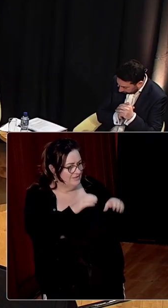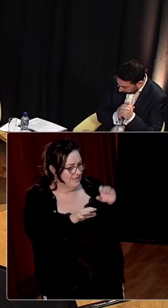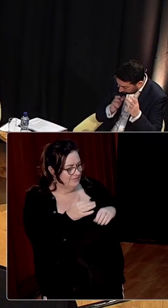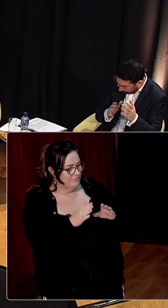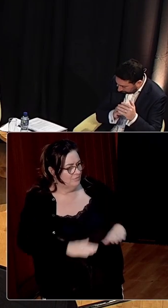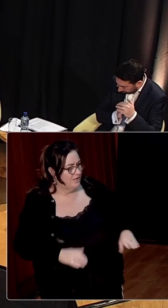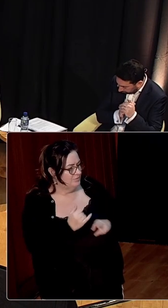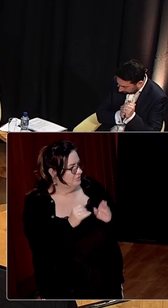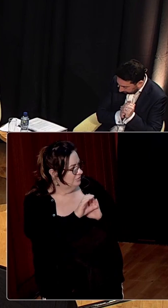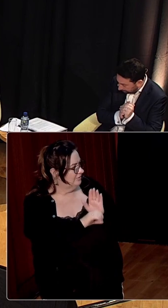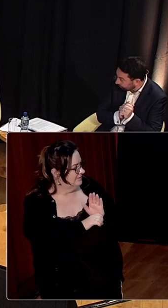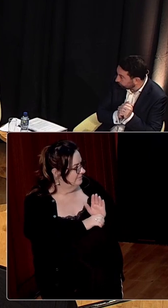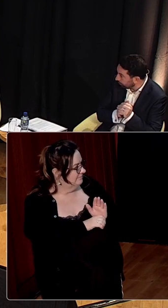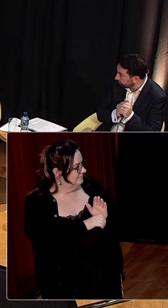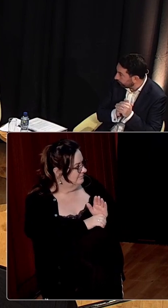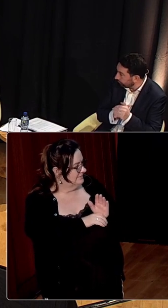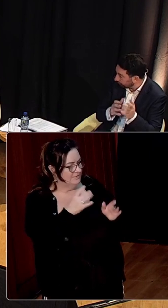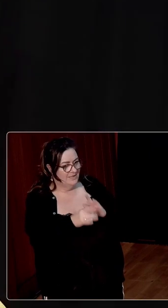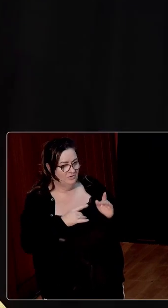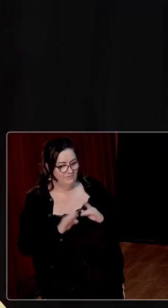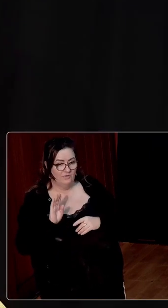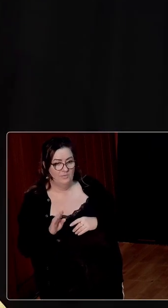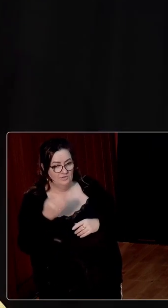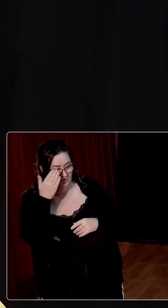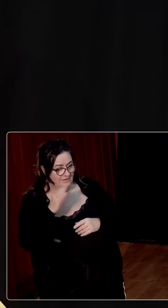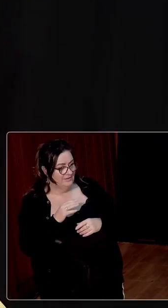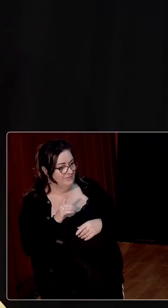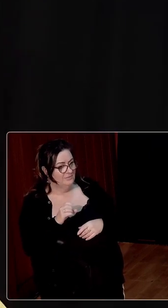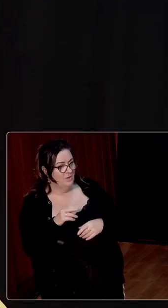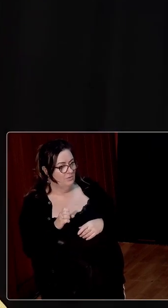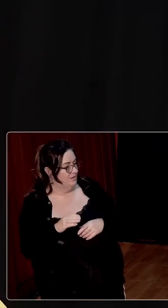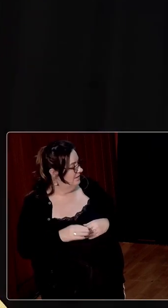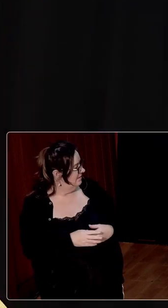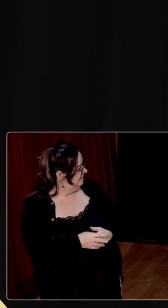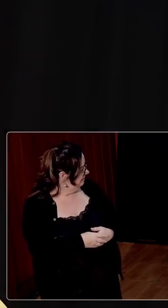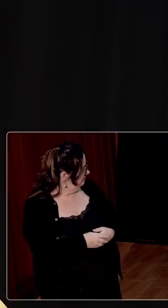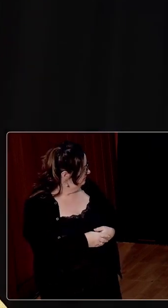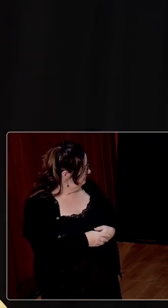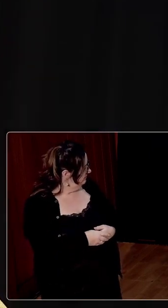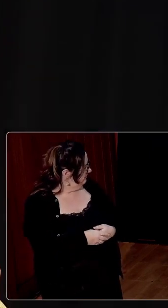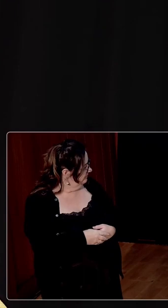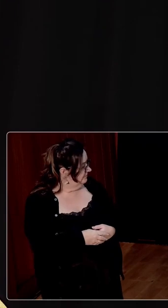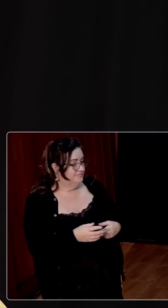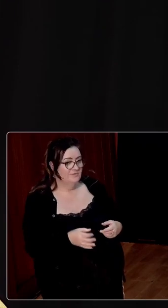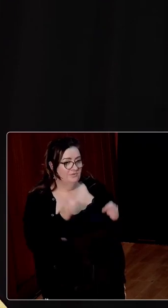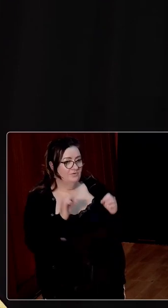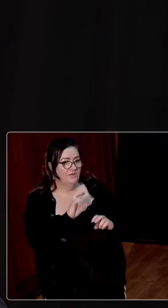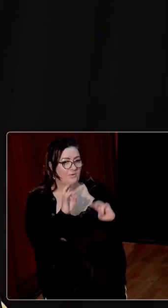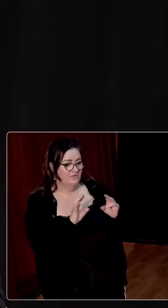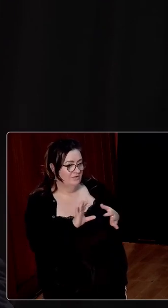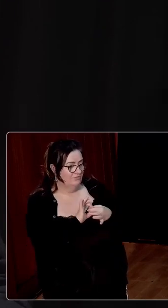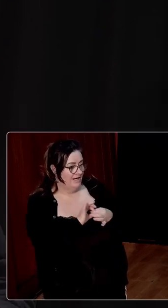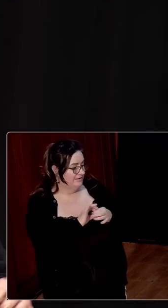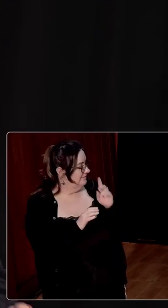the primary school curriculum to make room for compulsory Irish? That's from Donald O'Brolokhan. There are two great questions and they're